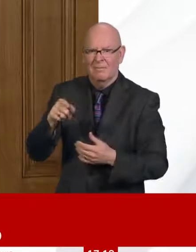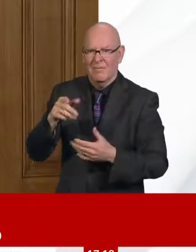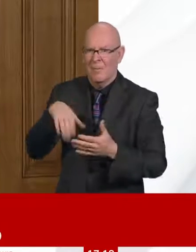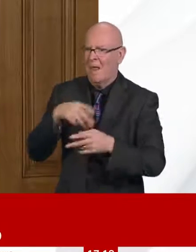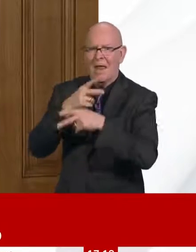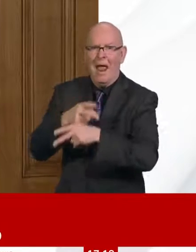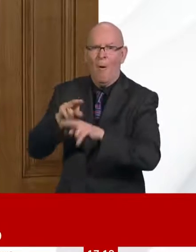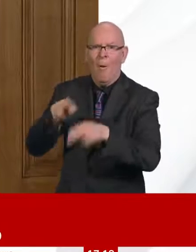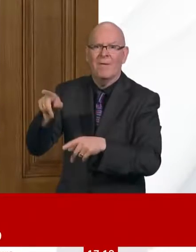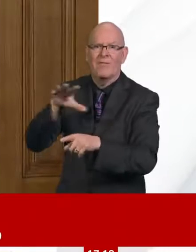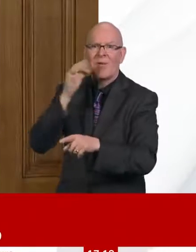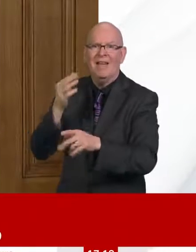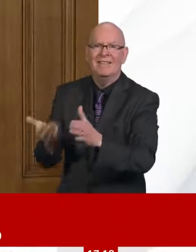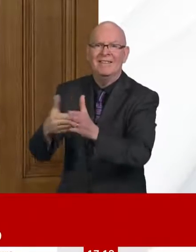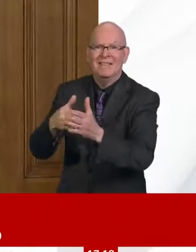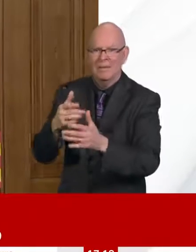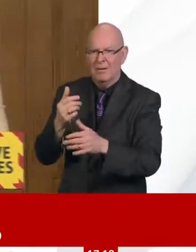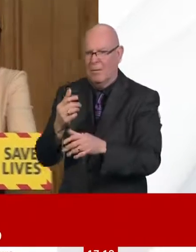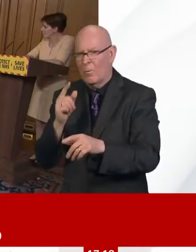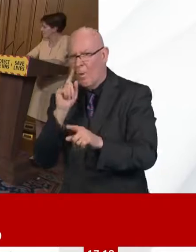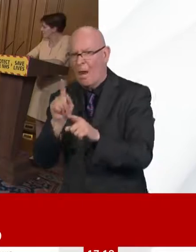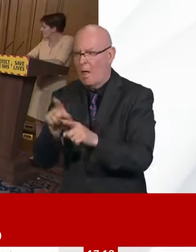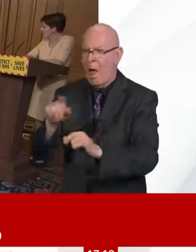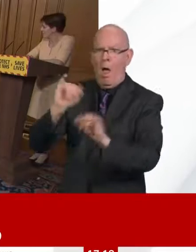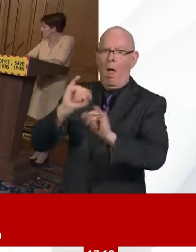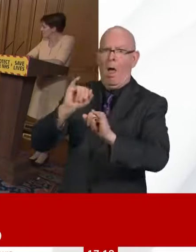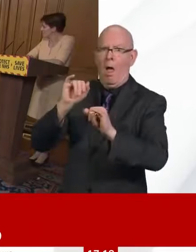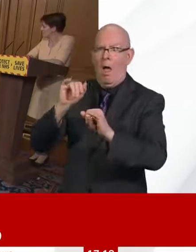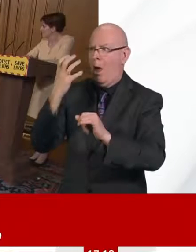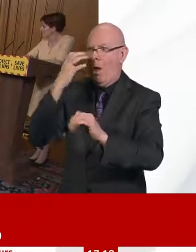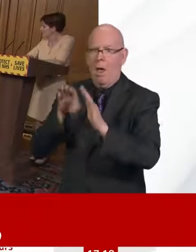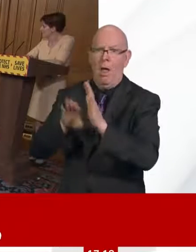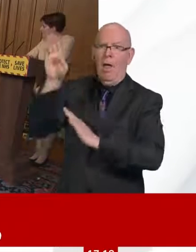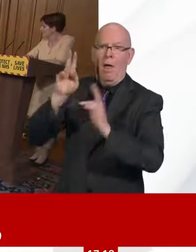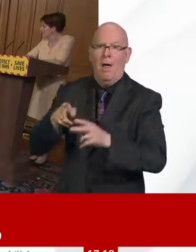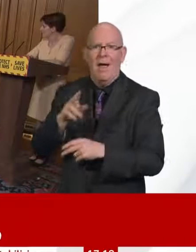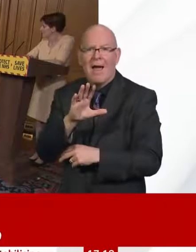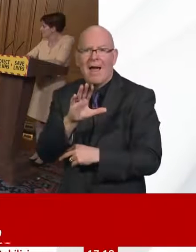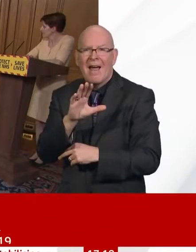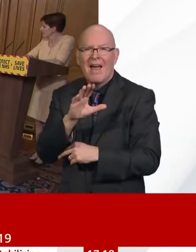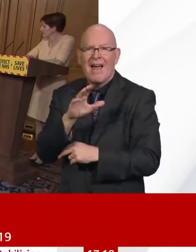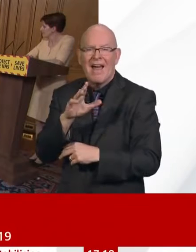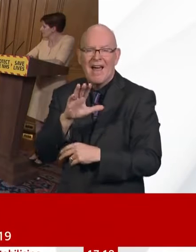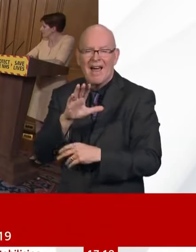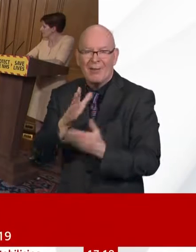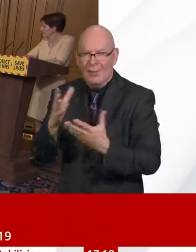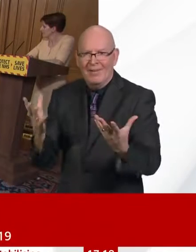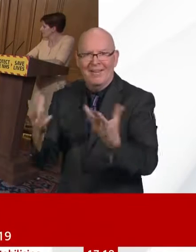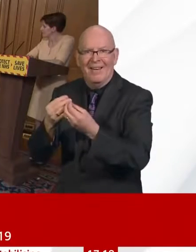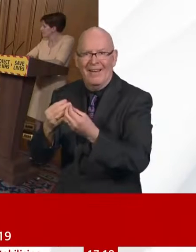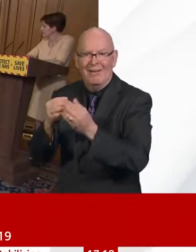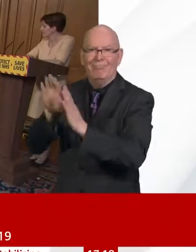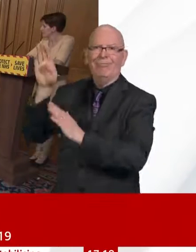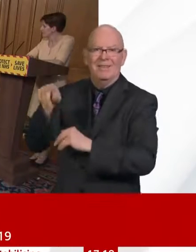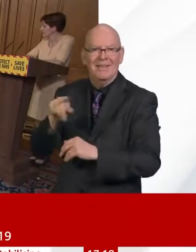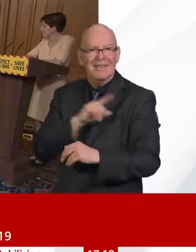do. And I think the general point is that it's really important that we compare with other countries, that all countries compare with each other